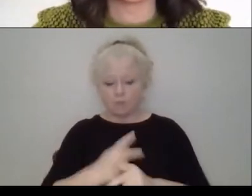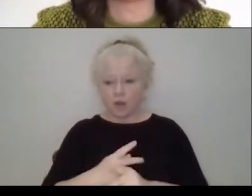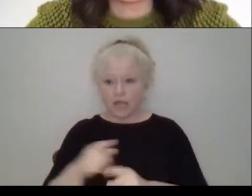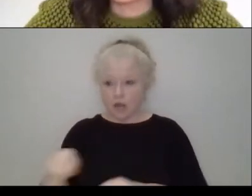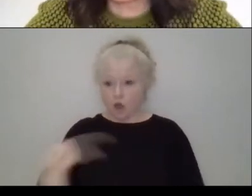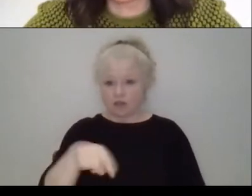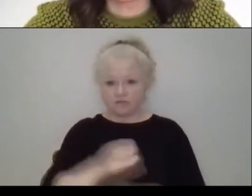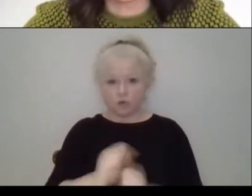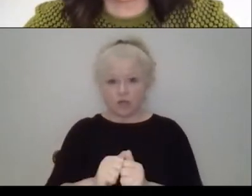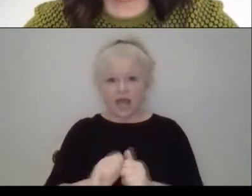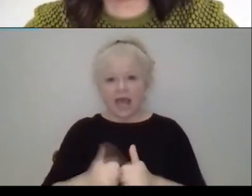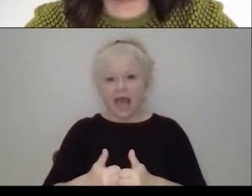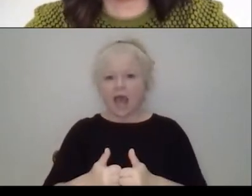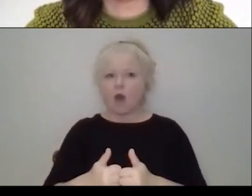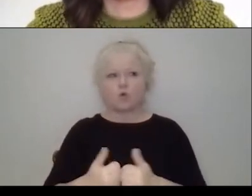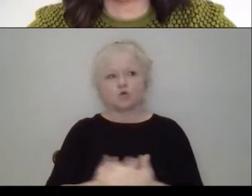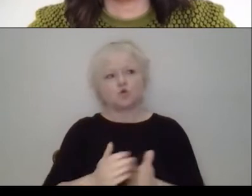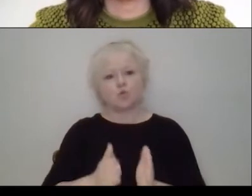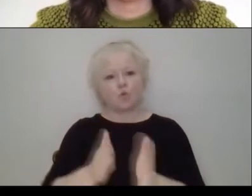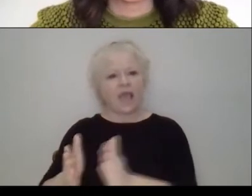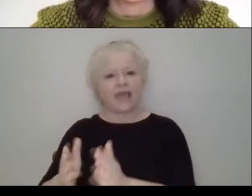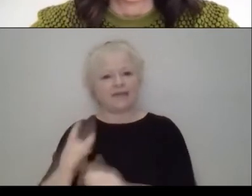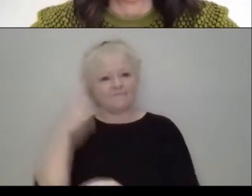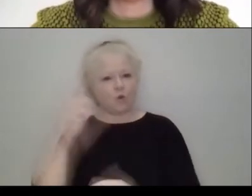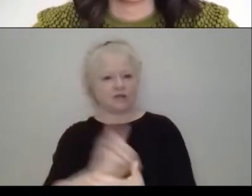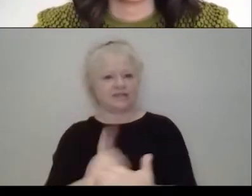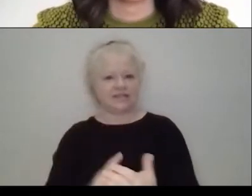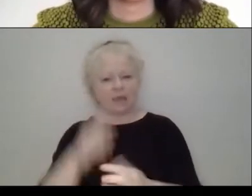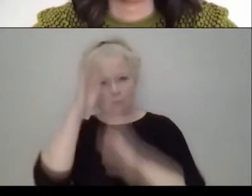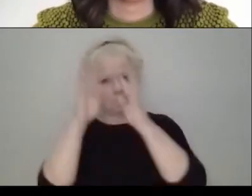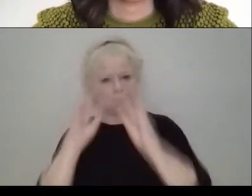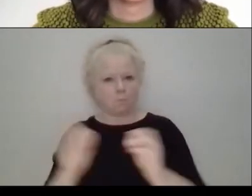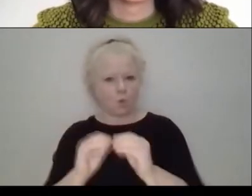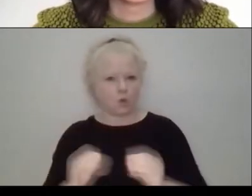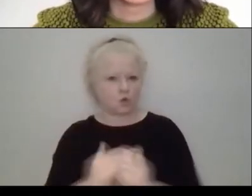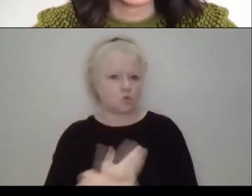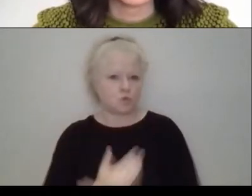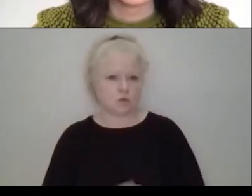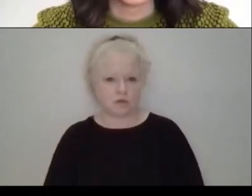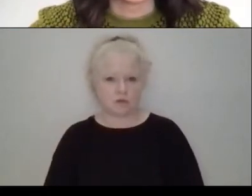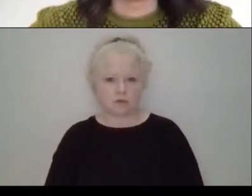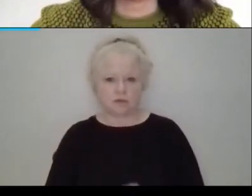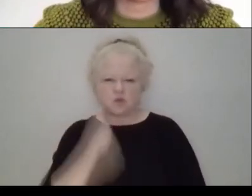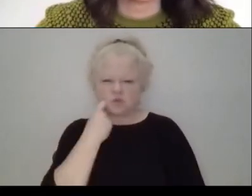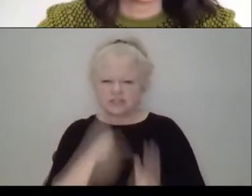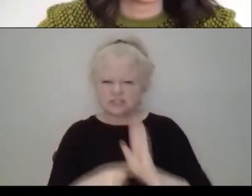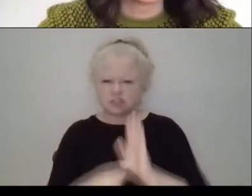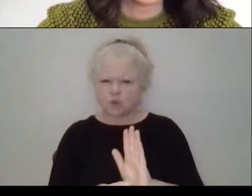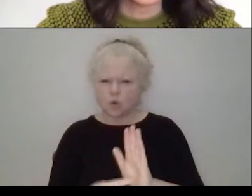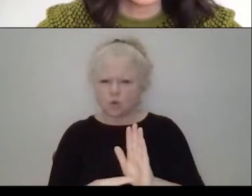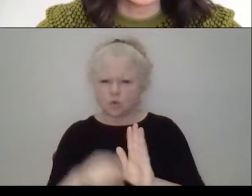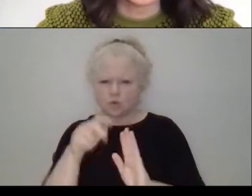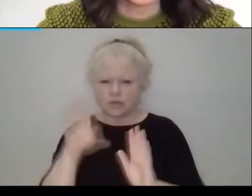create new ways of collaborate by using design. Right. So you, so there we were just showing the, all of the rocks,